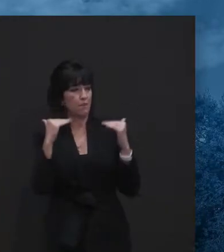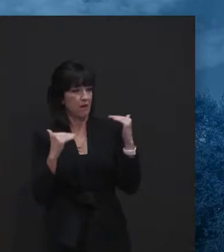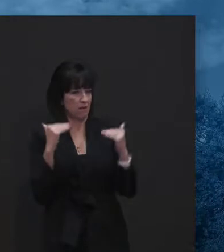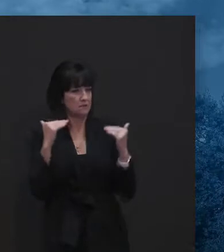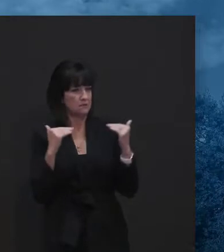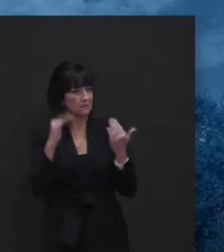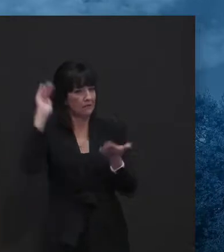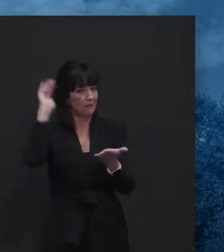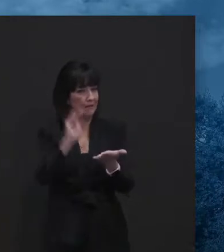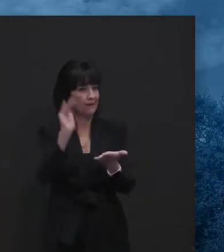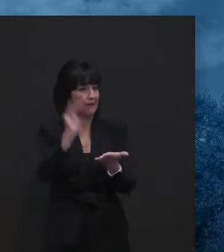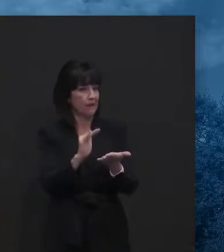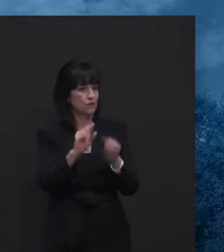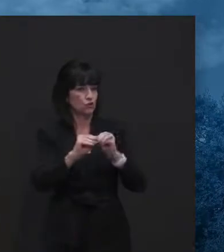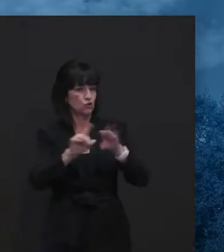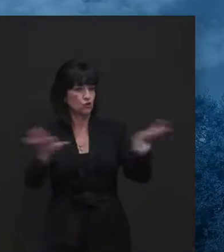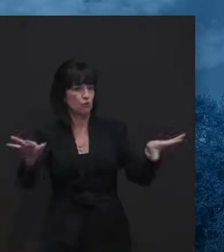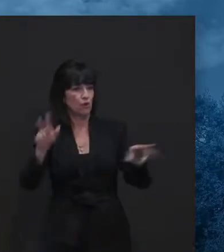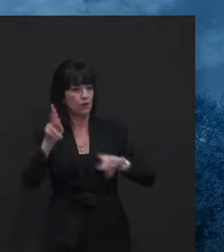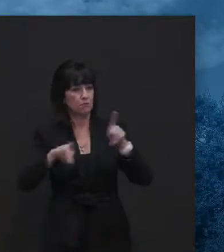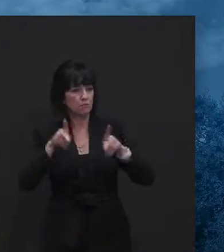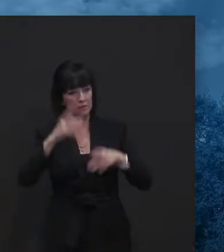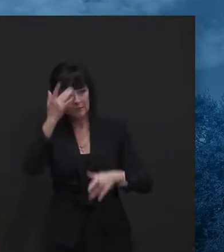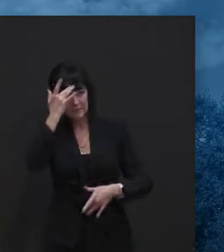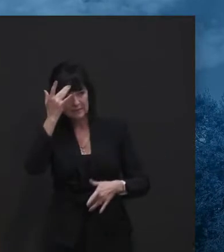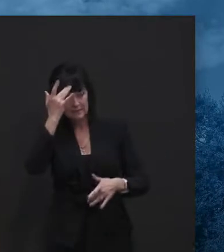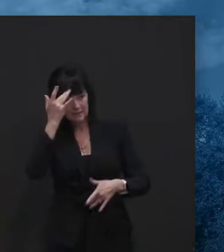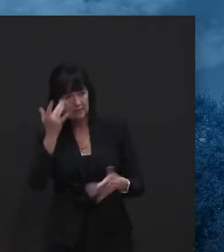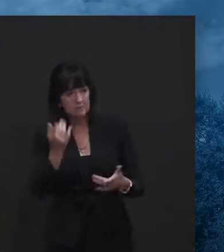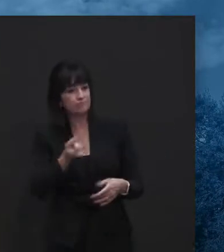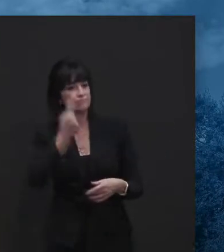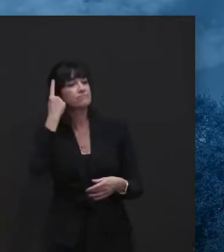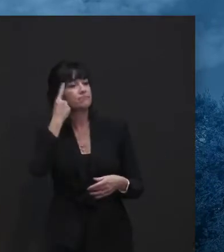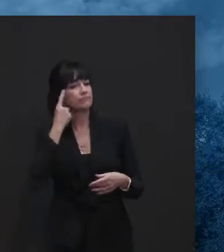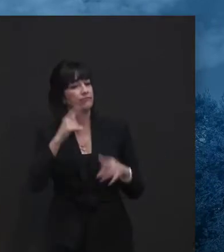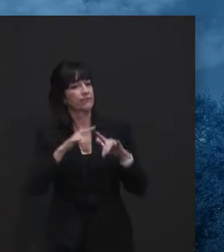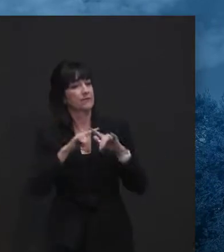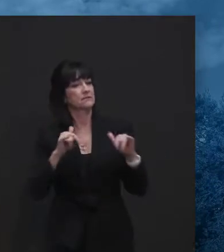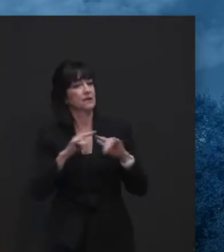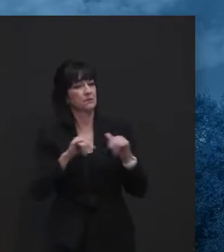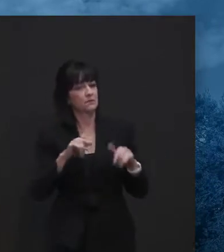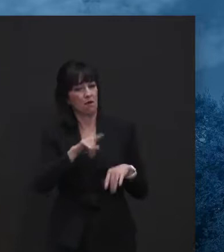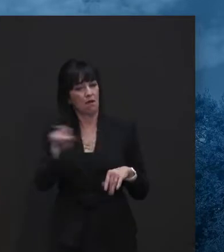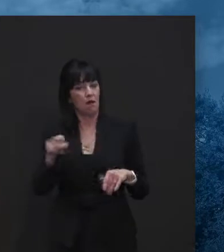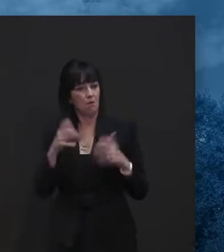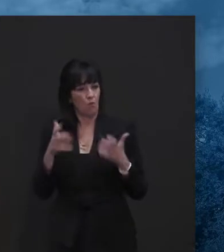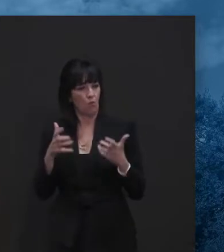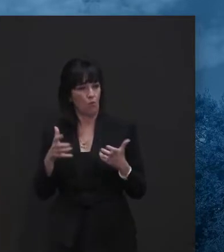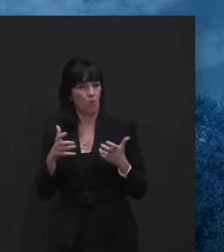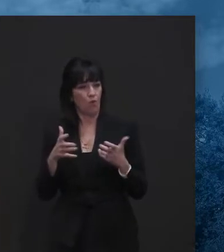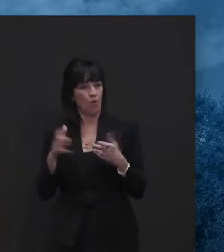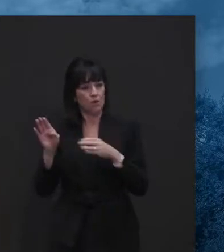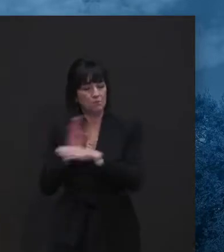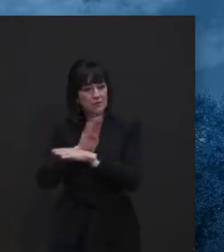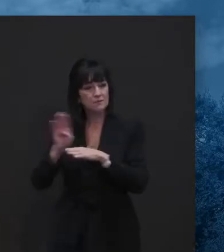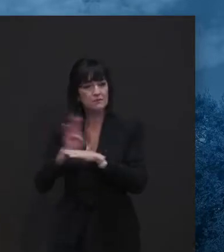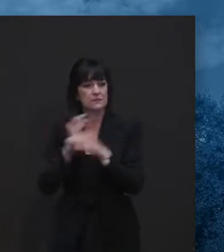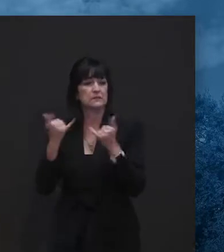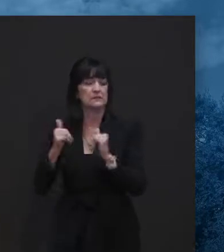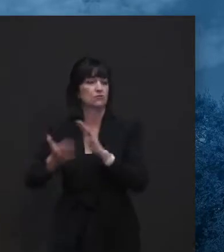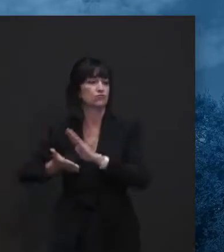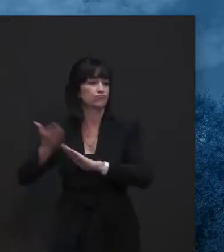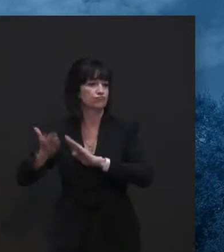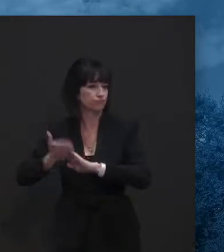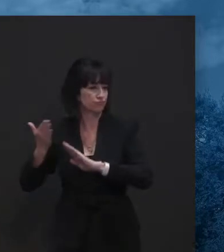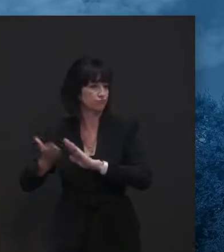and to contain the spread while allowing, uh, uh, economic, uh, activity. And, uh, that's